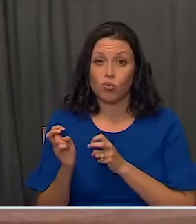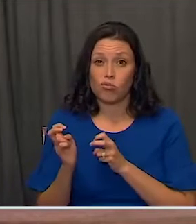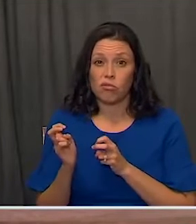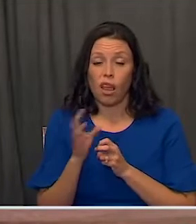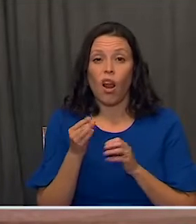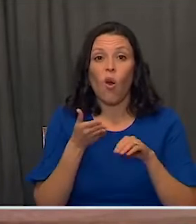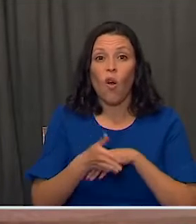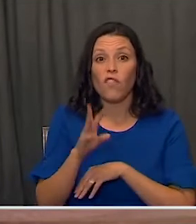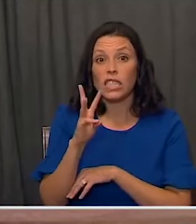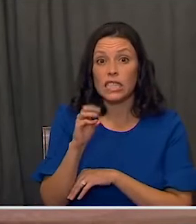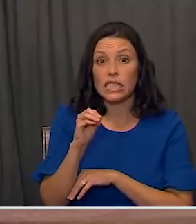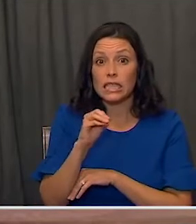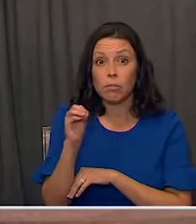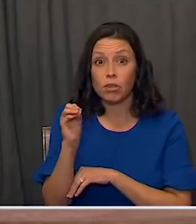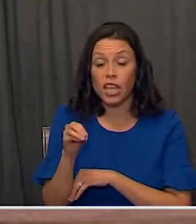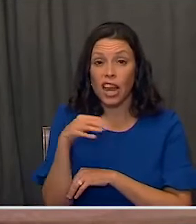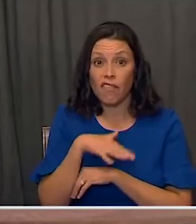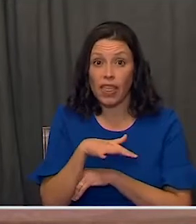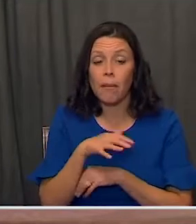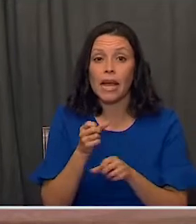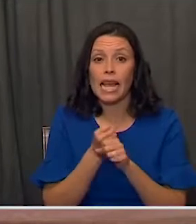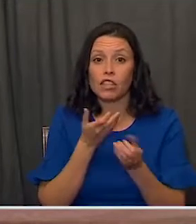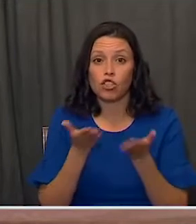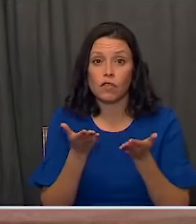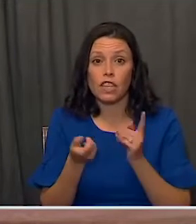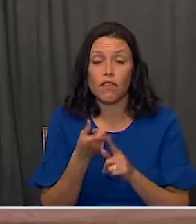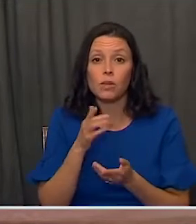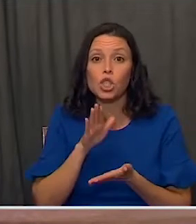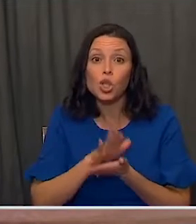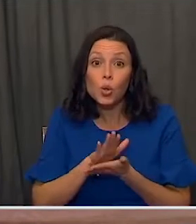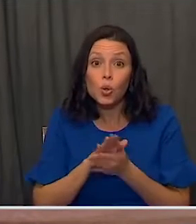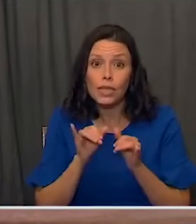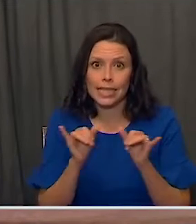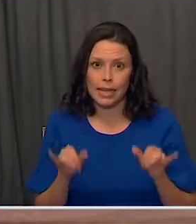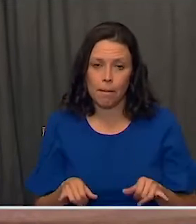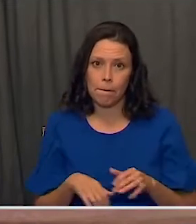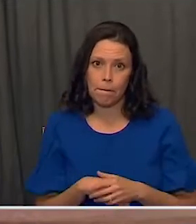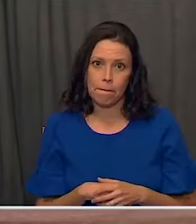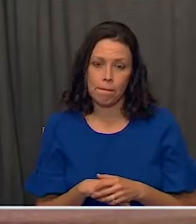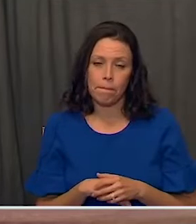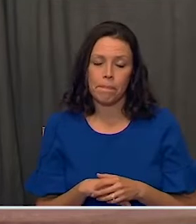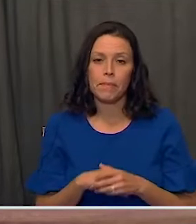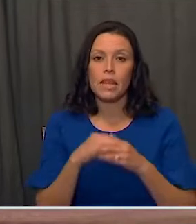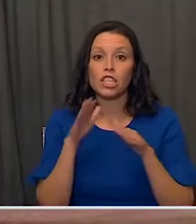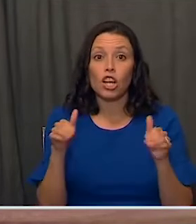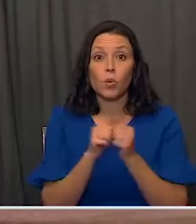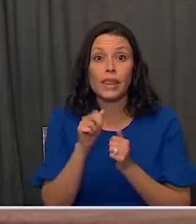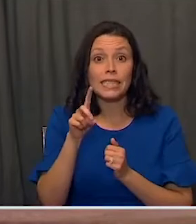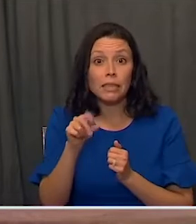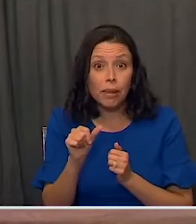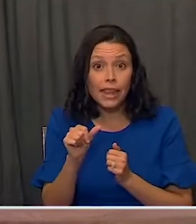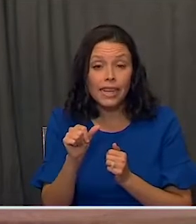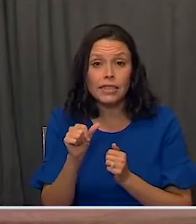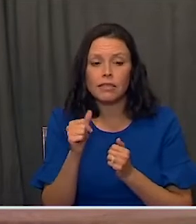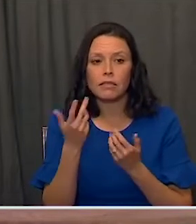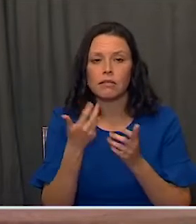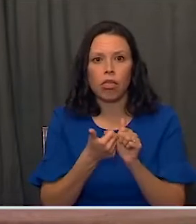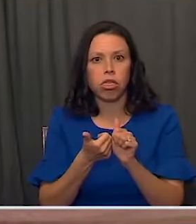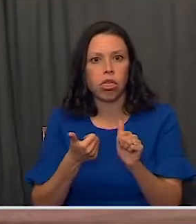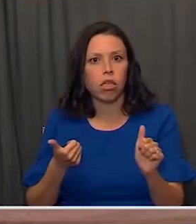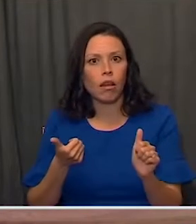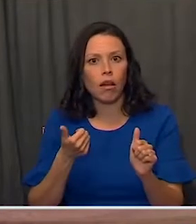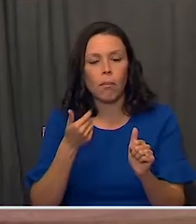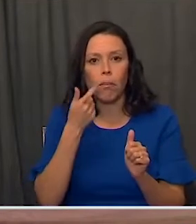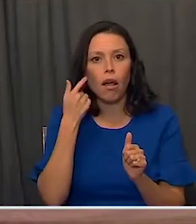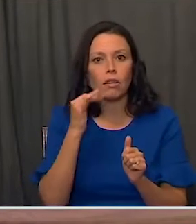over 60% receive services from the school system. We know that children with disabilities are losing ground with the